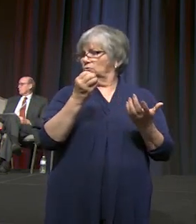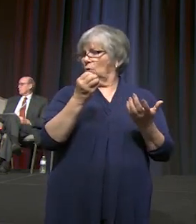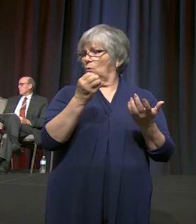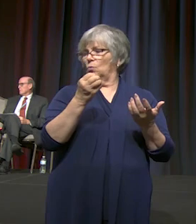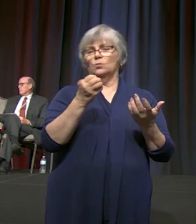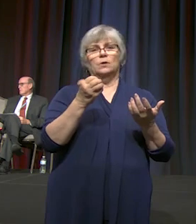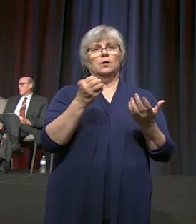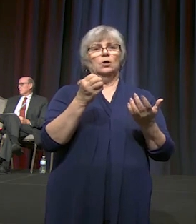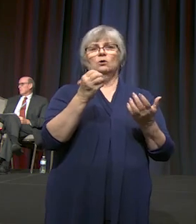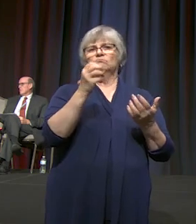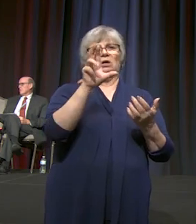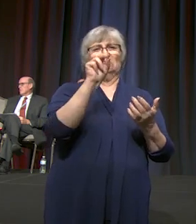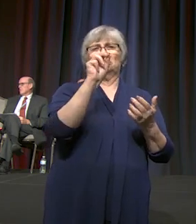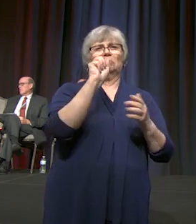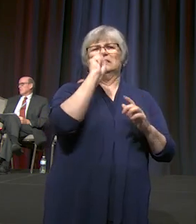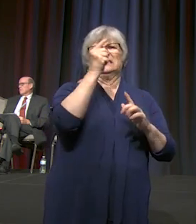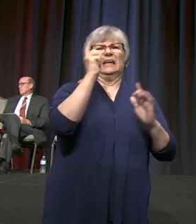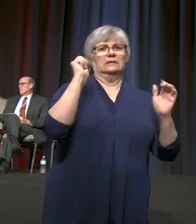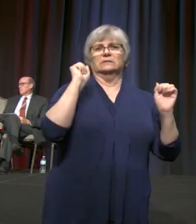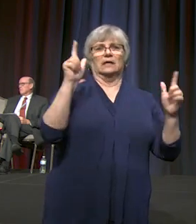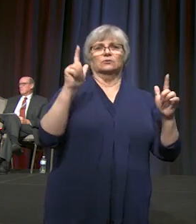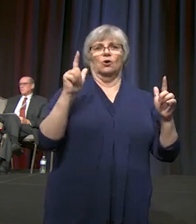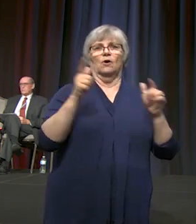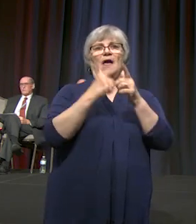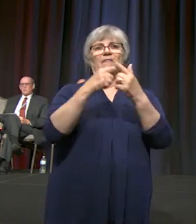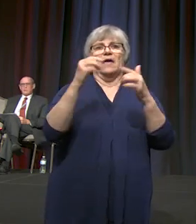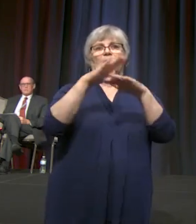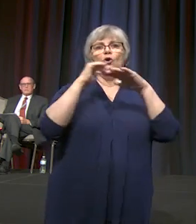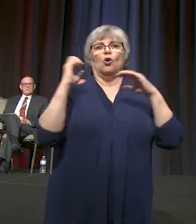So 30 seconds and I'll call you back with an amen.